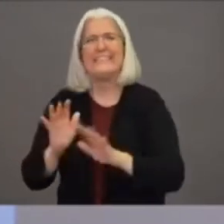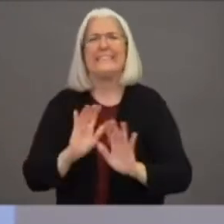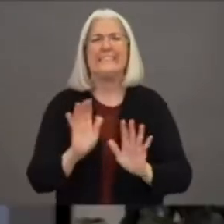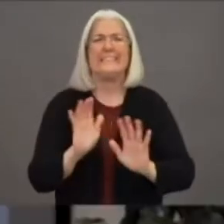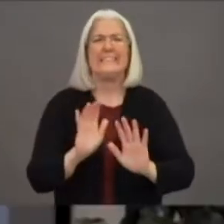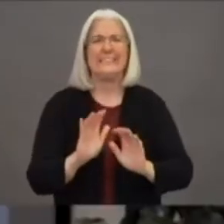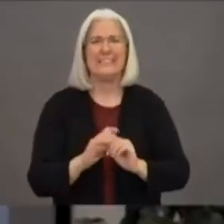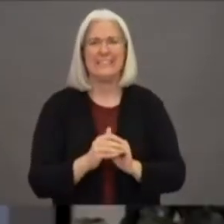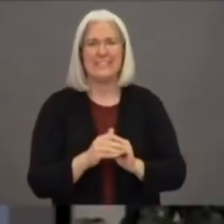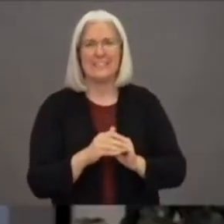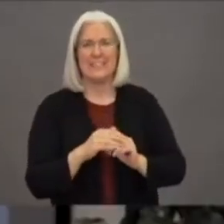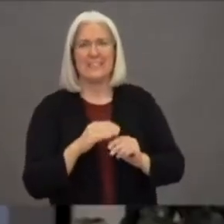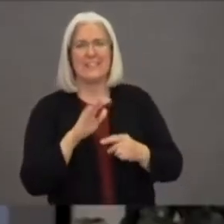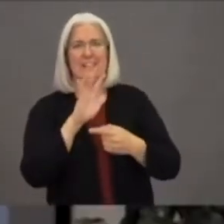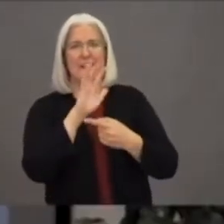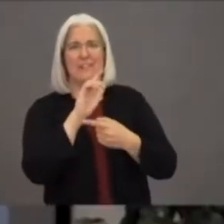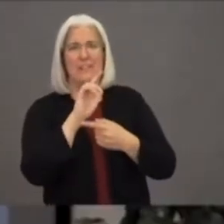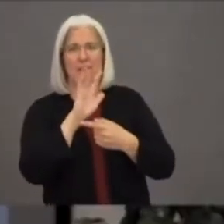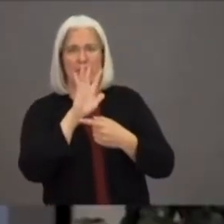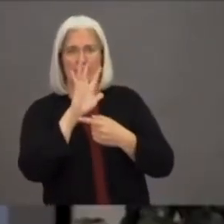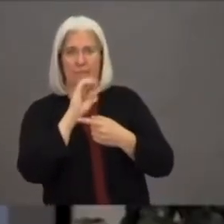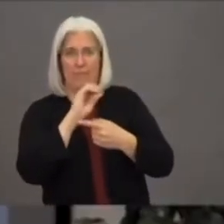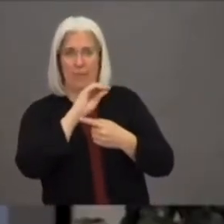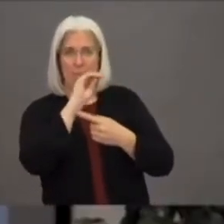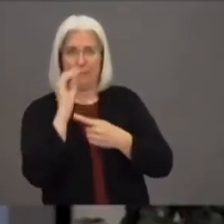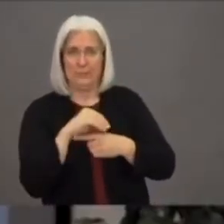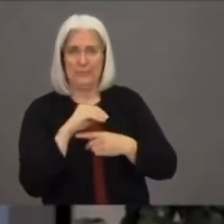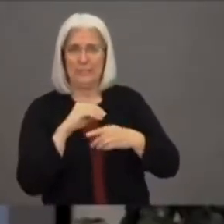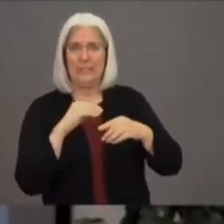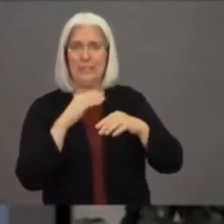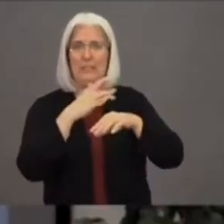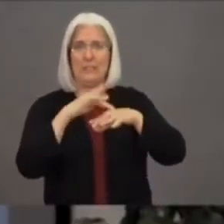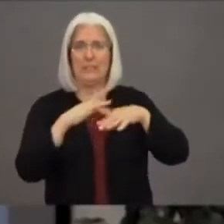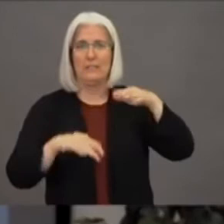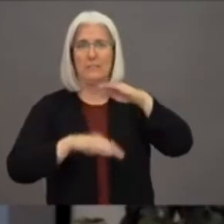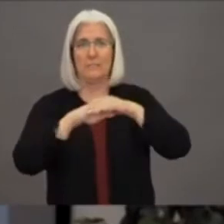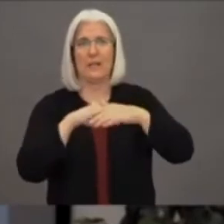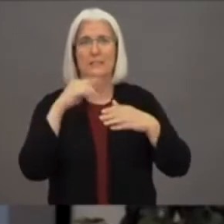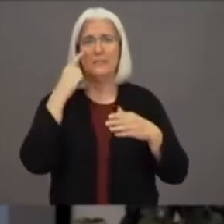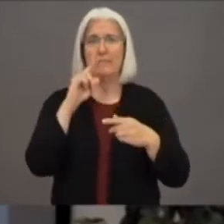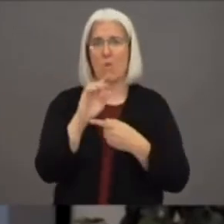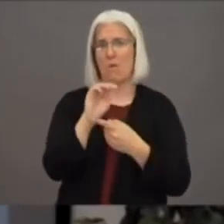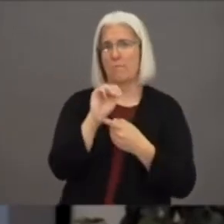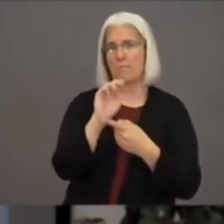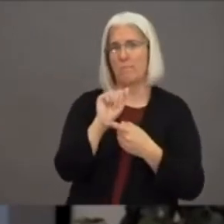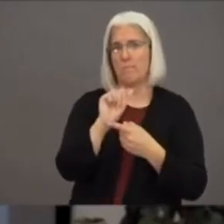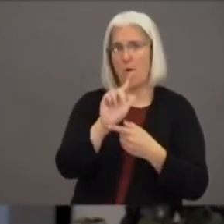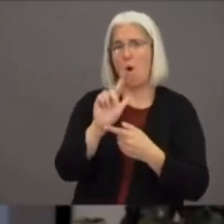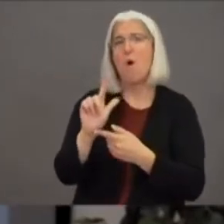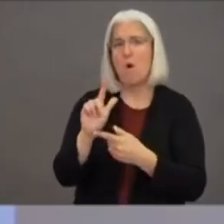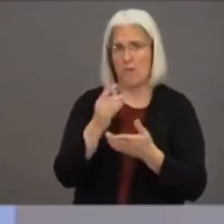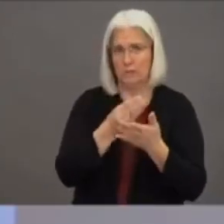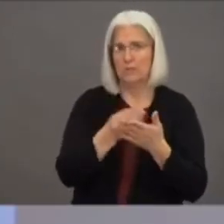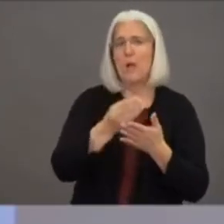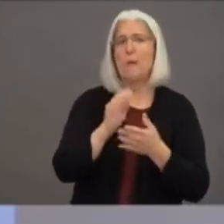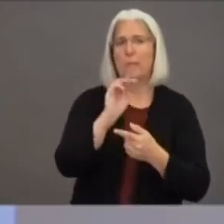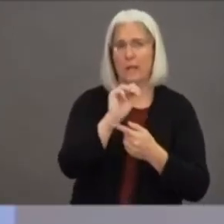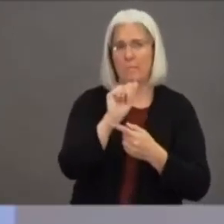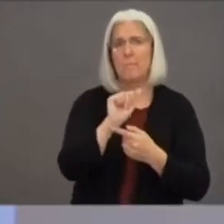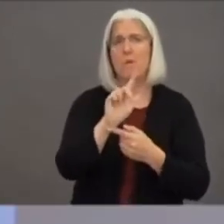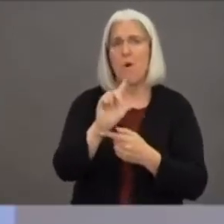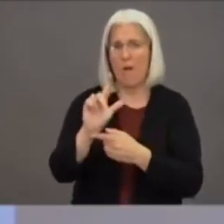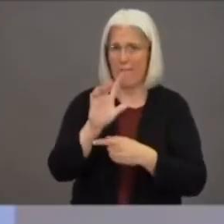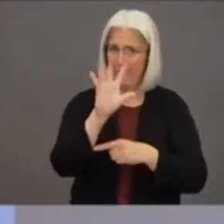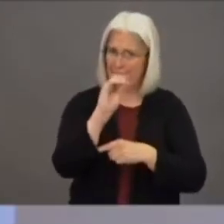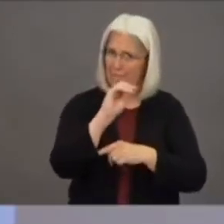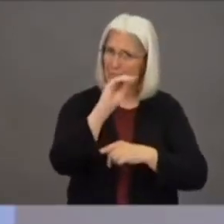to check on those businesses who are not being compliant with the capacity limitations directive or